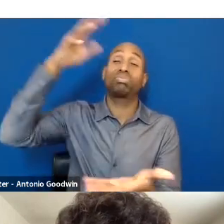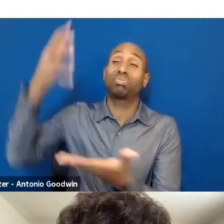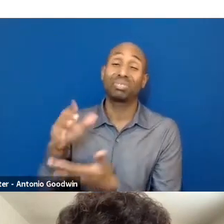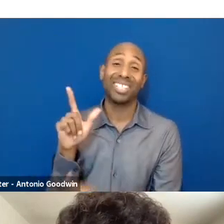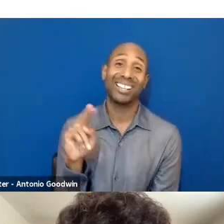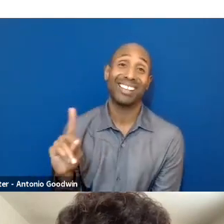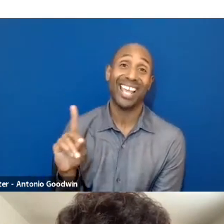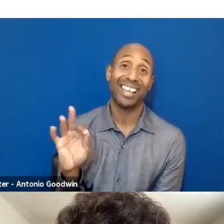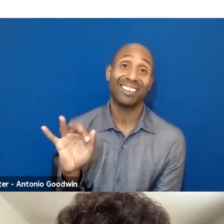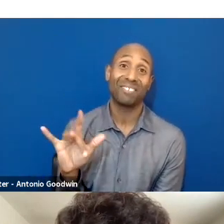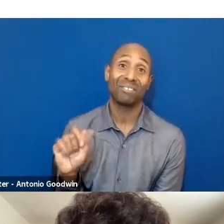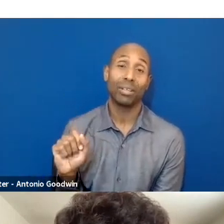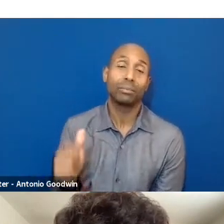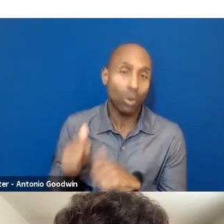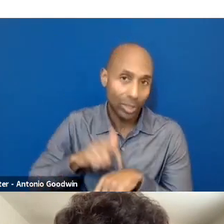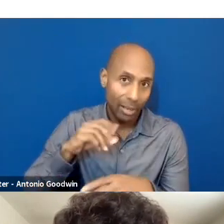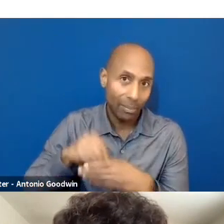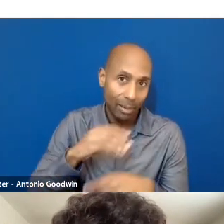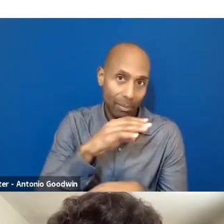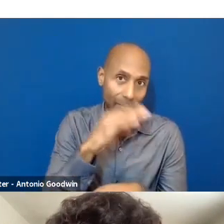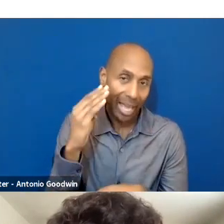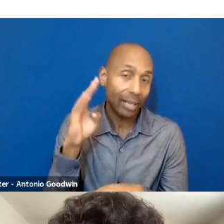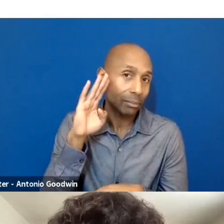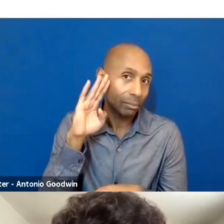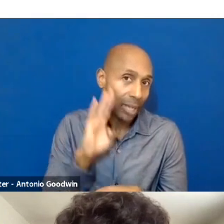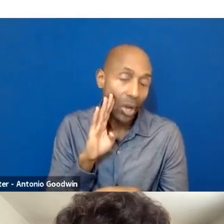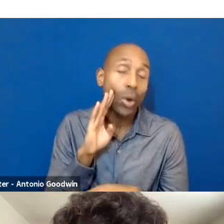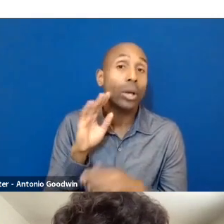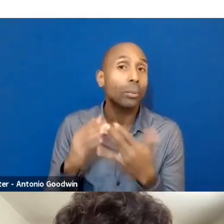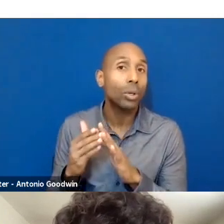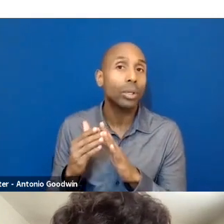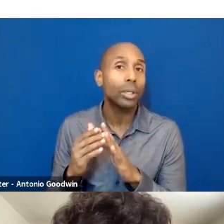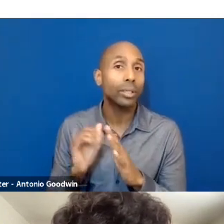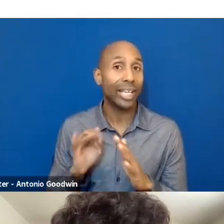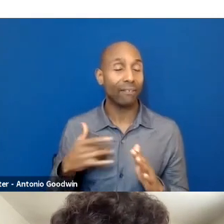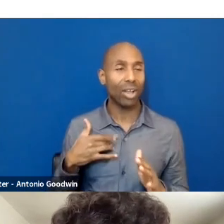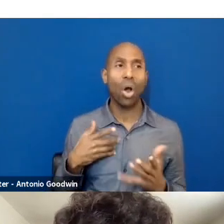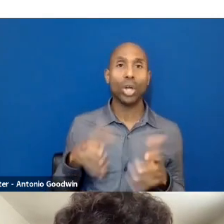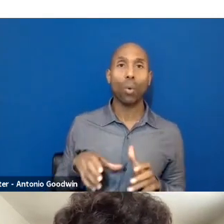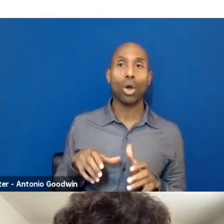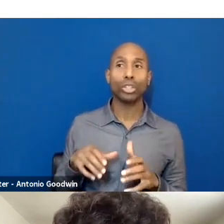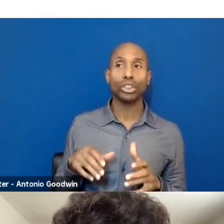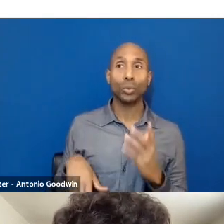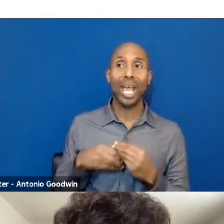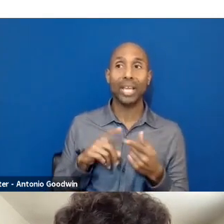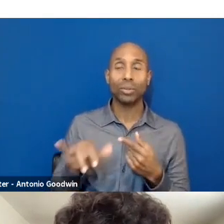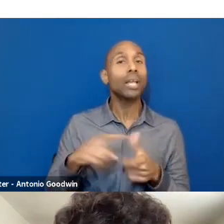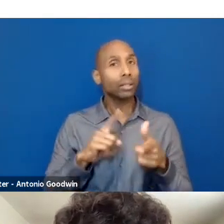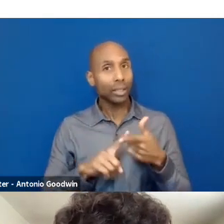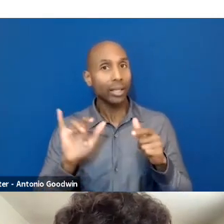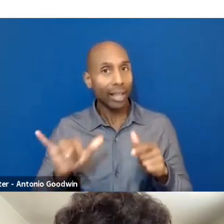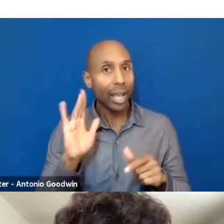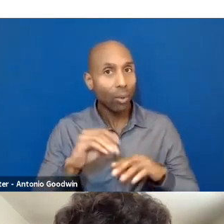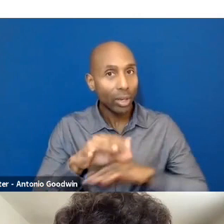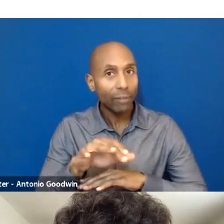carbon emissions by moving these garments back and forth and then eventually throwing them away. So there are a lot of incentives